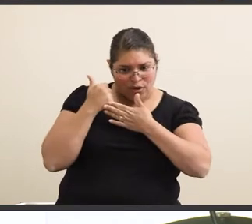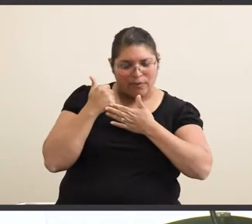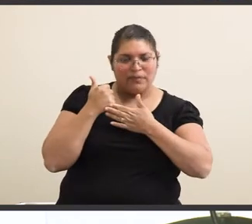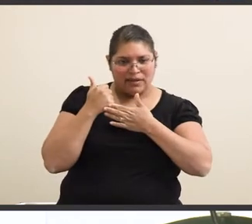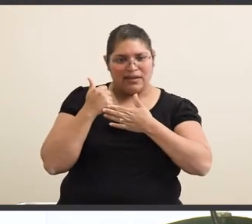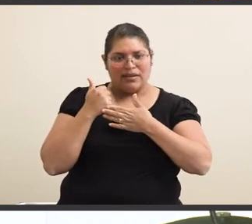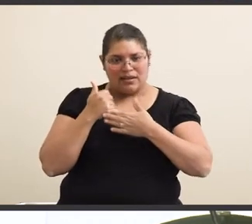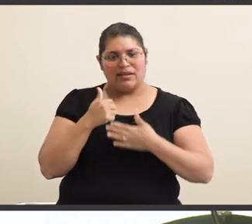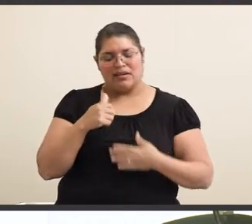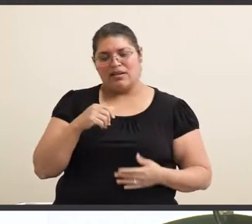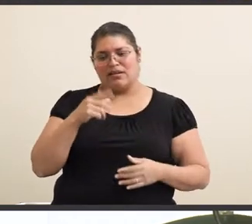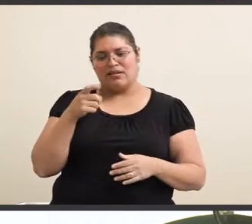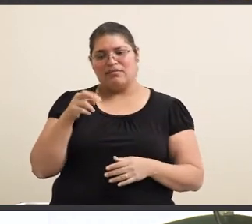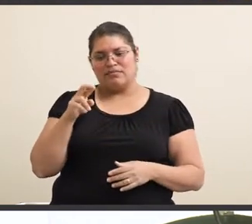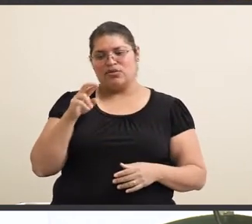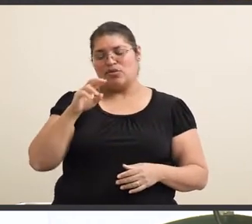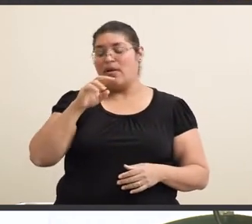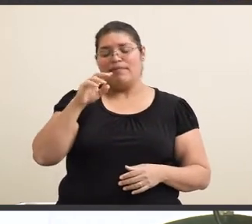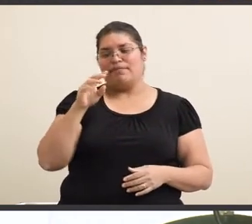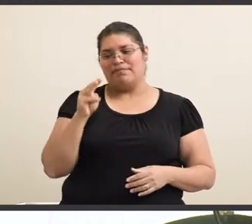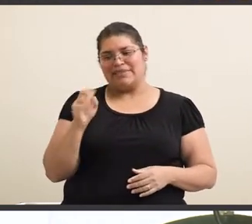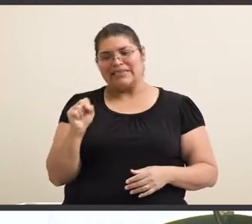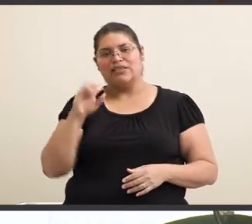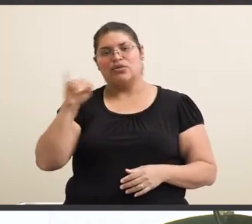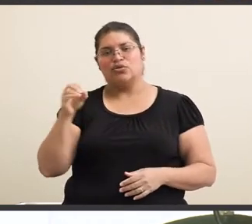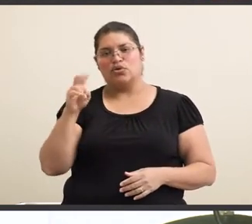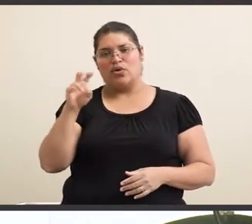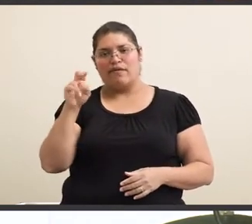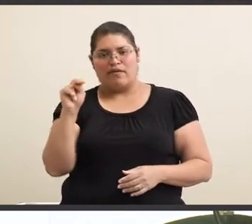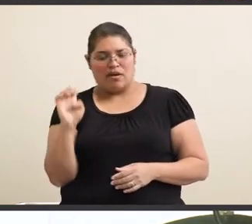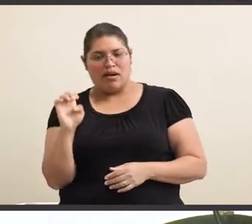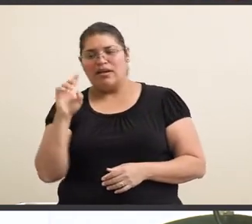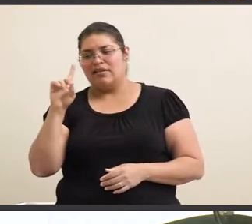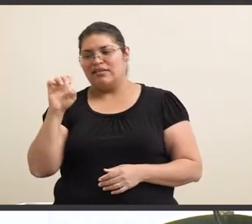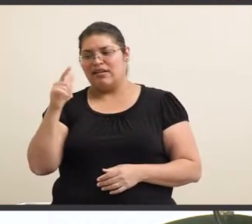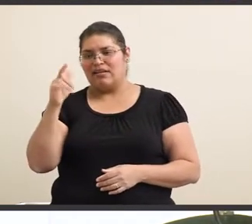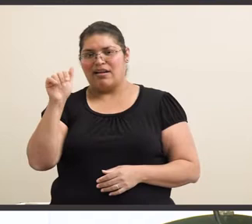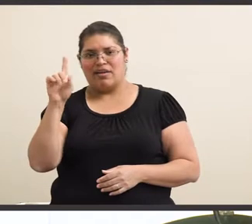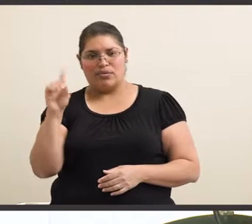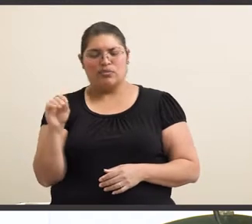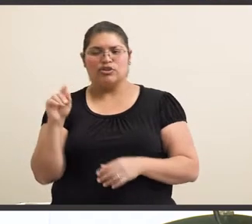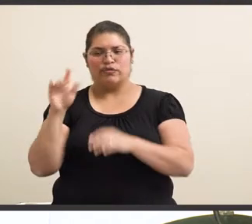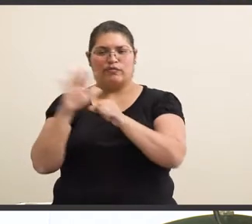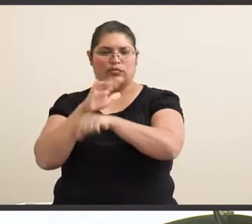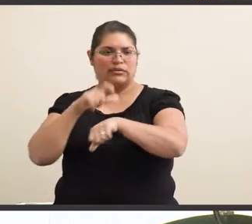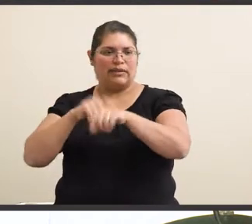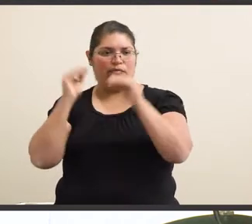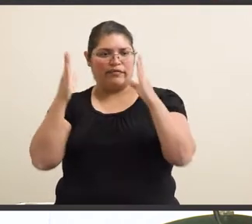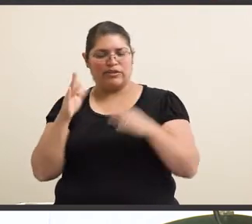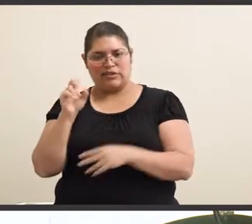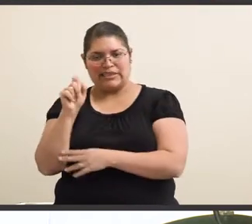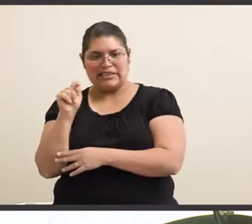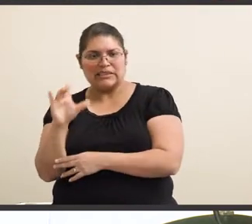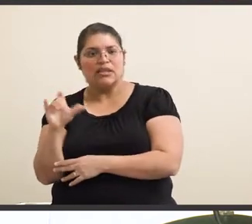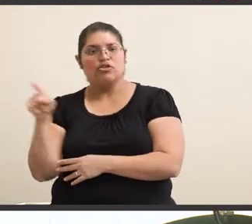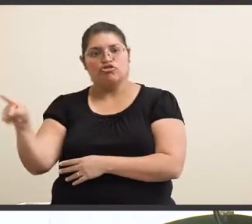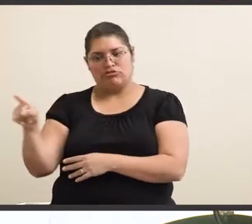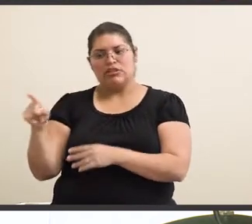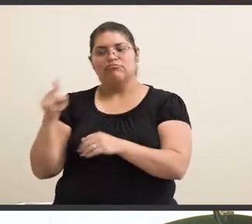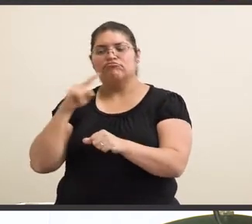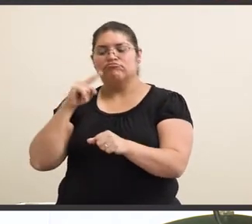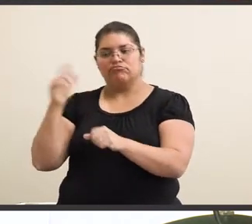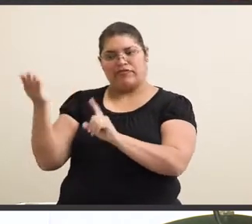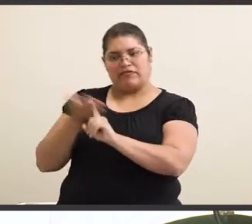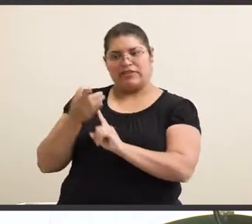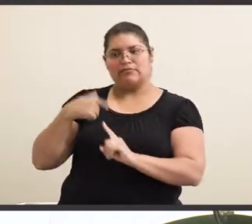of this was Jovan Delgado. And she's actually a professor at STC full-time. And she convinced me that